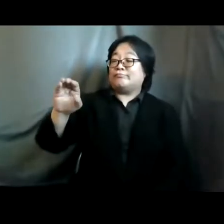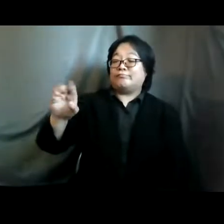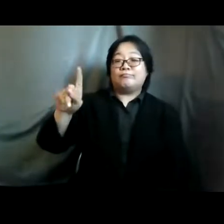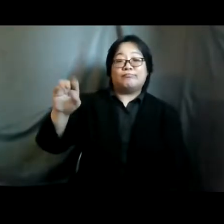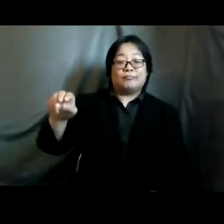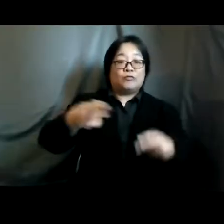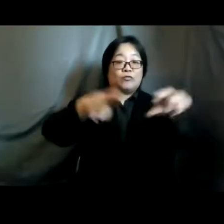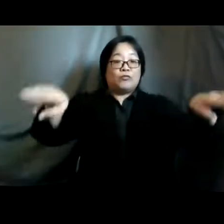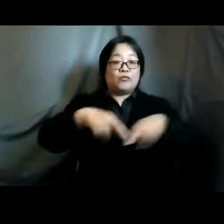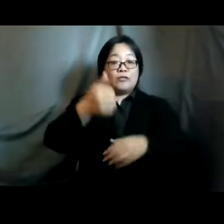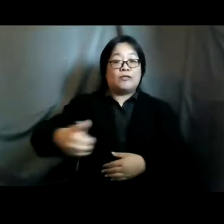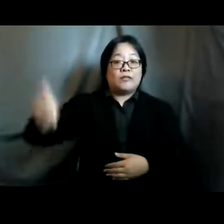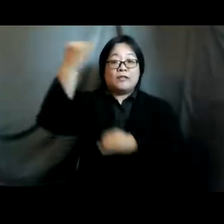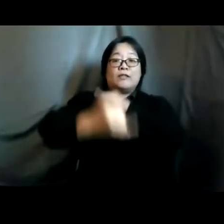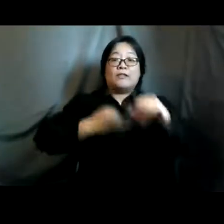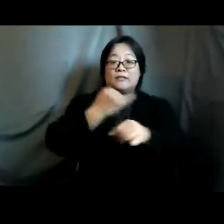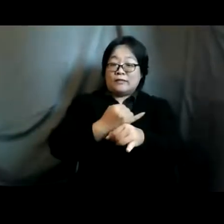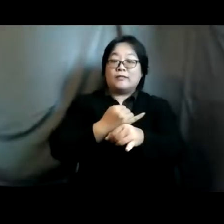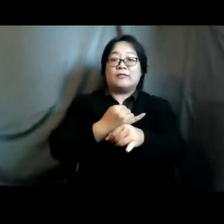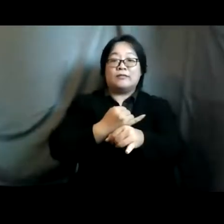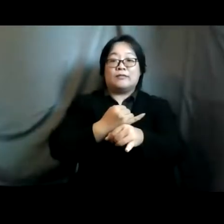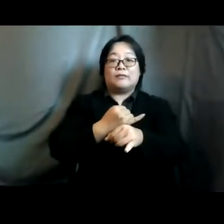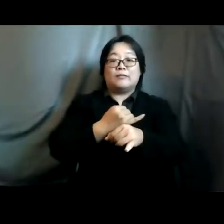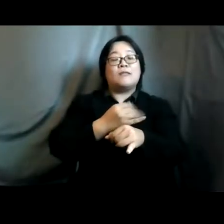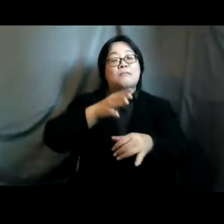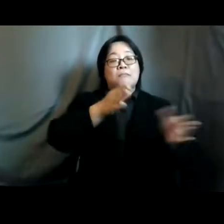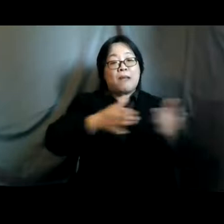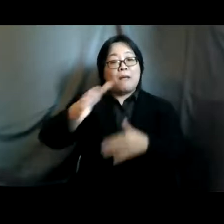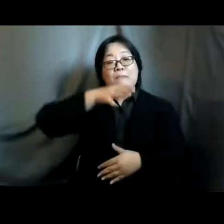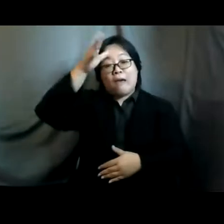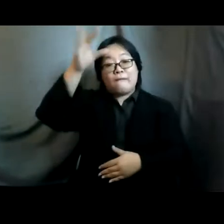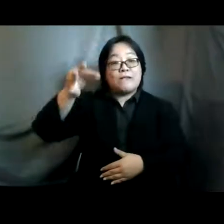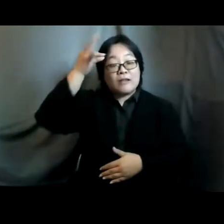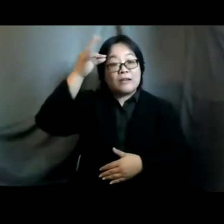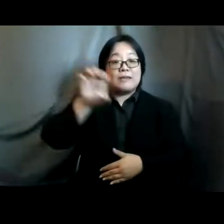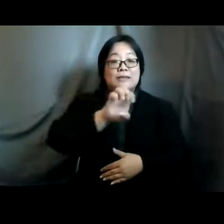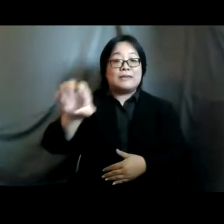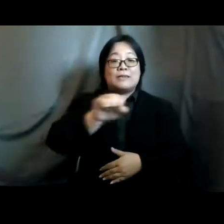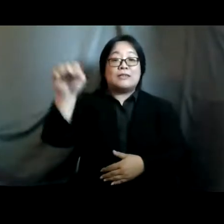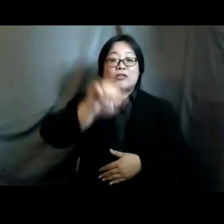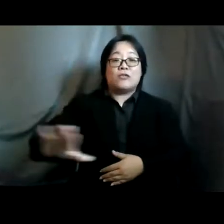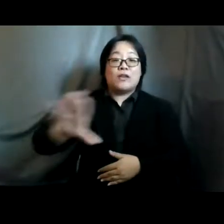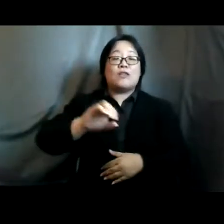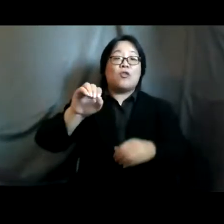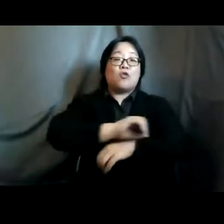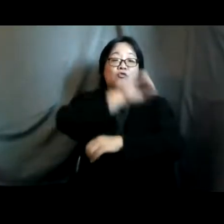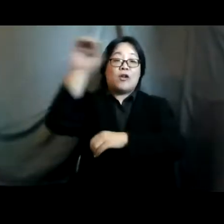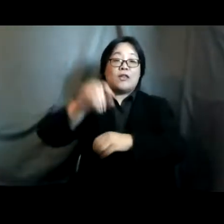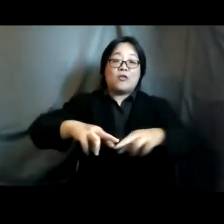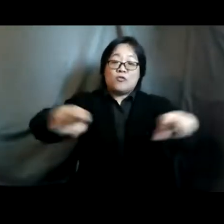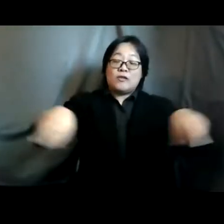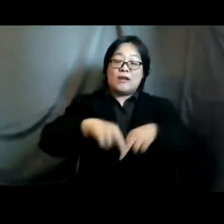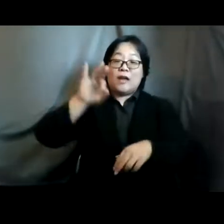director with the international planned parenthood federation east and southeast asia and oceania region ippf